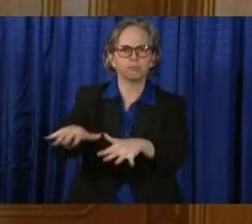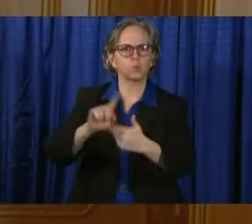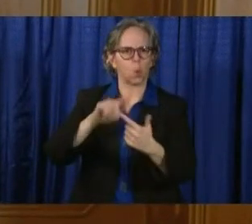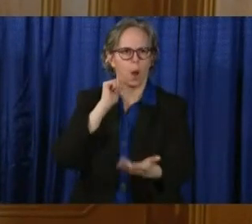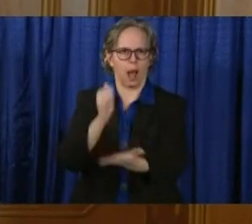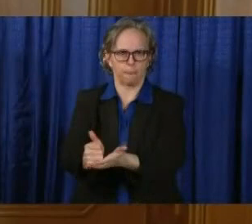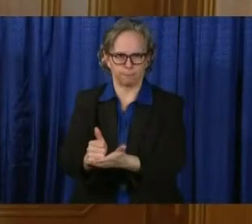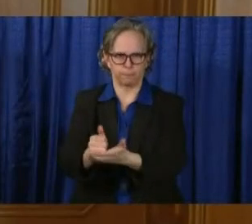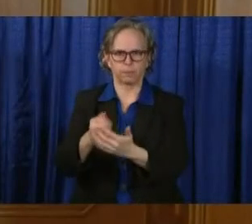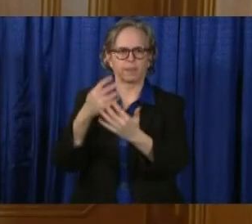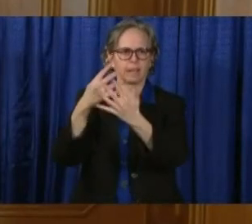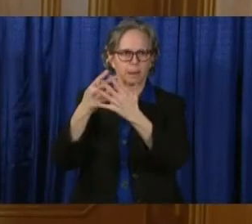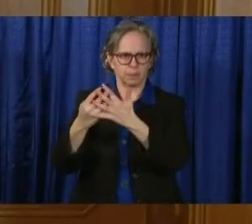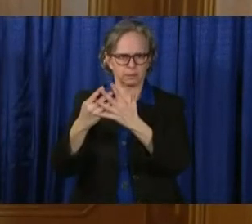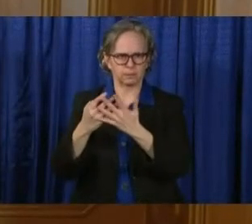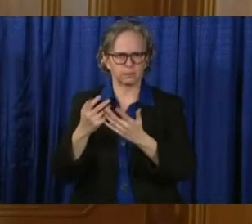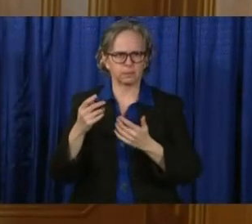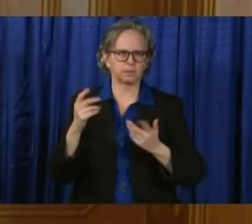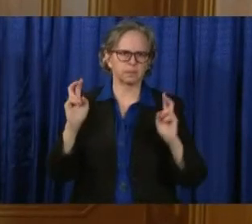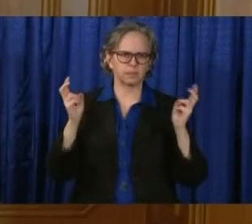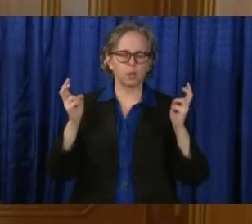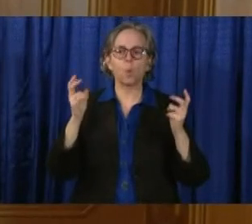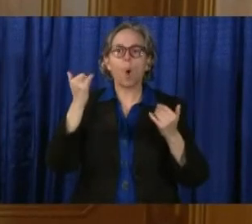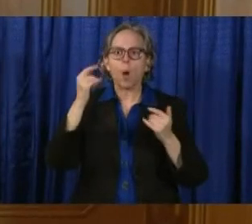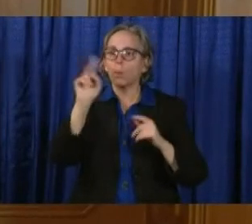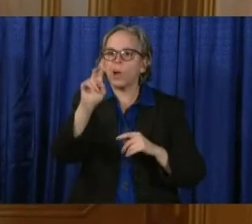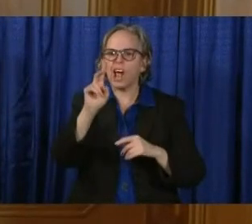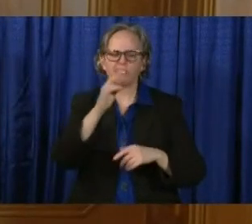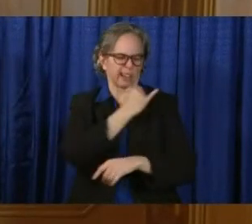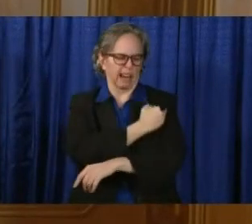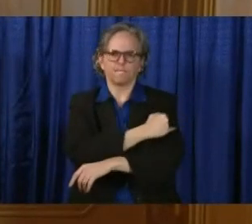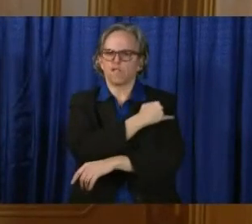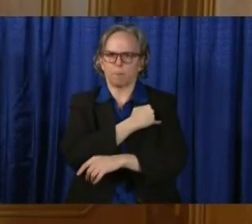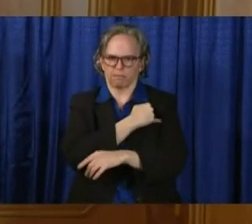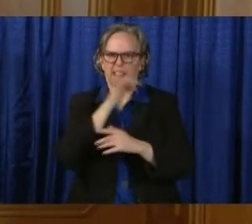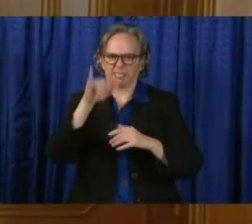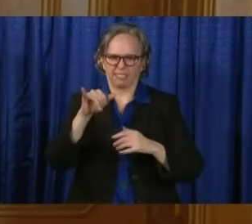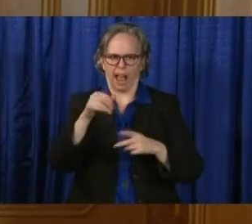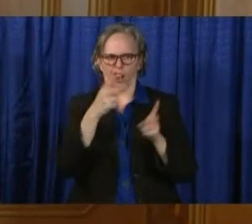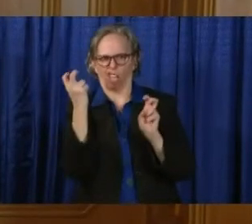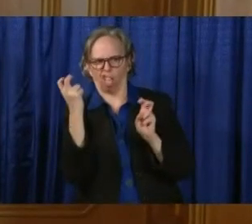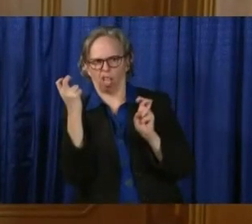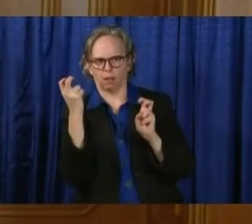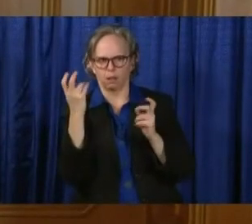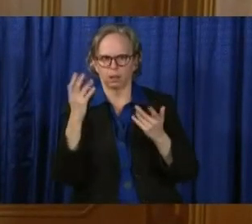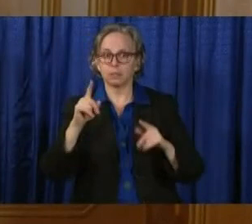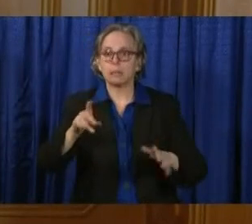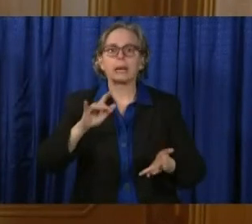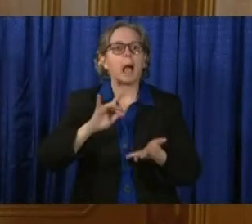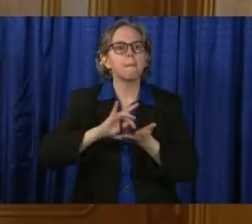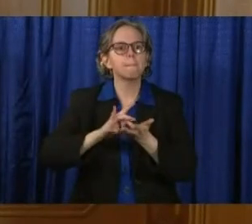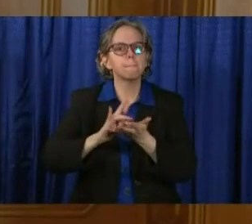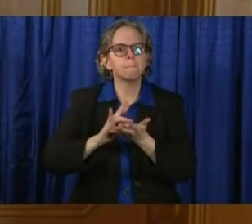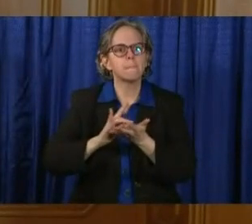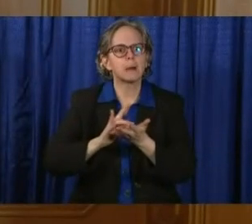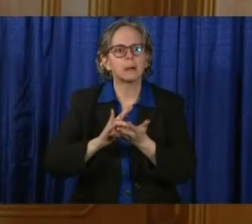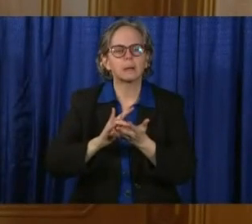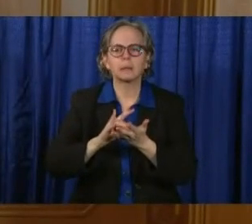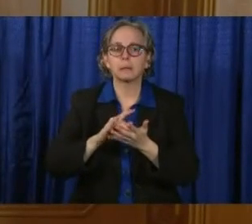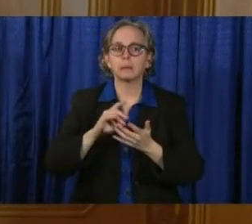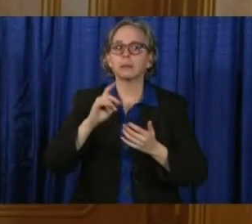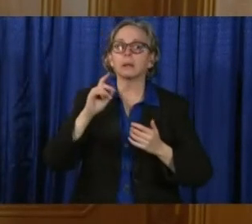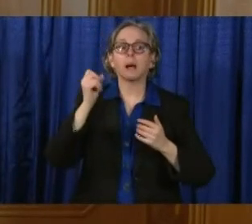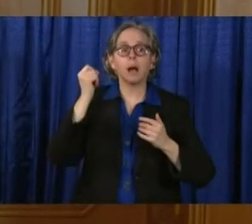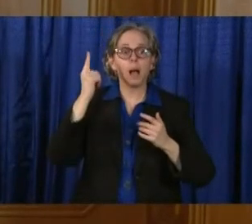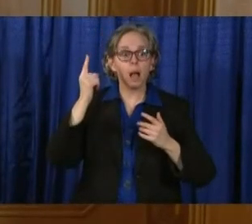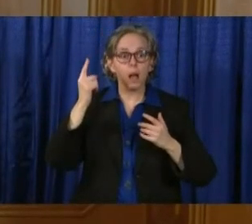medical mission only. The Guard members will not be armed. They will not be providing security. They'll be